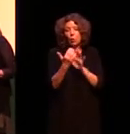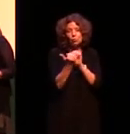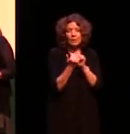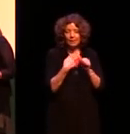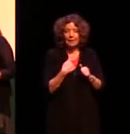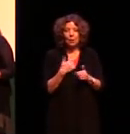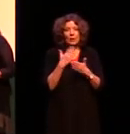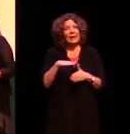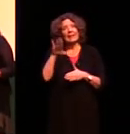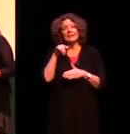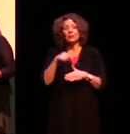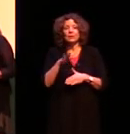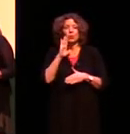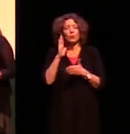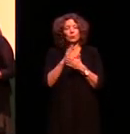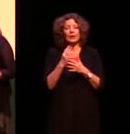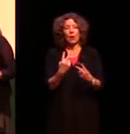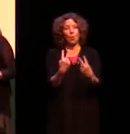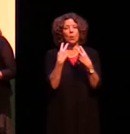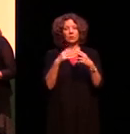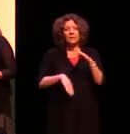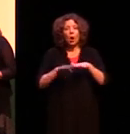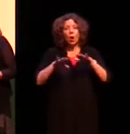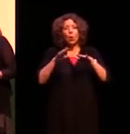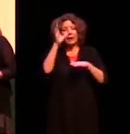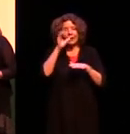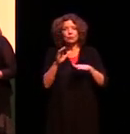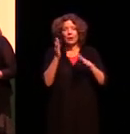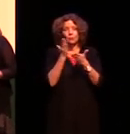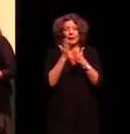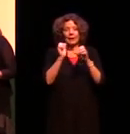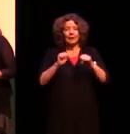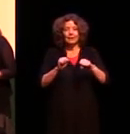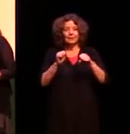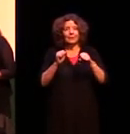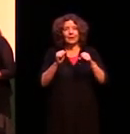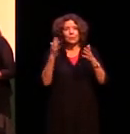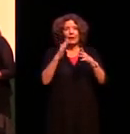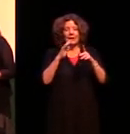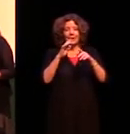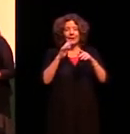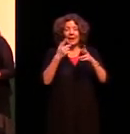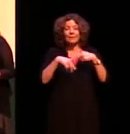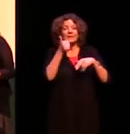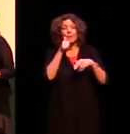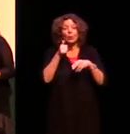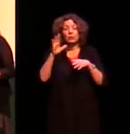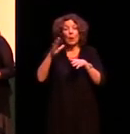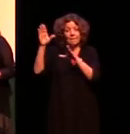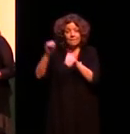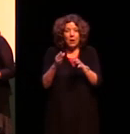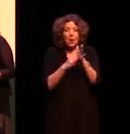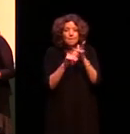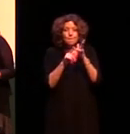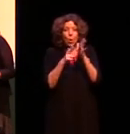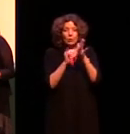like watching the whole country come to life when the monsoon arrives and everything